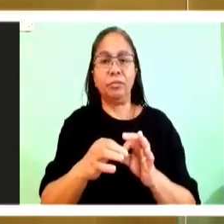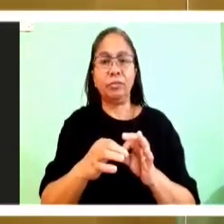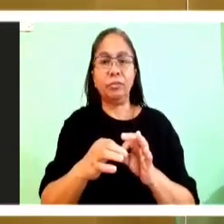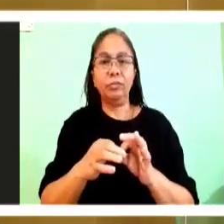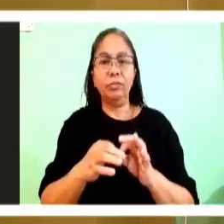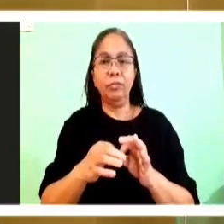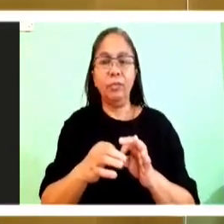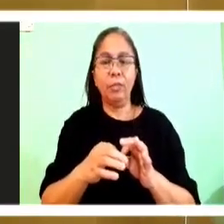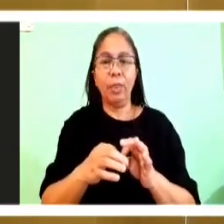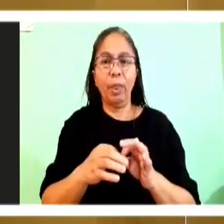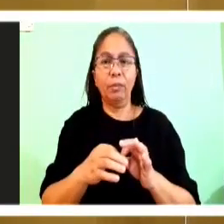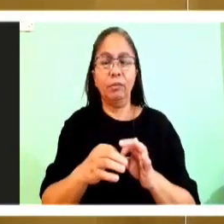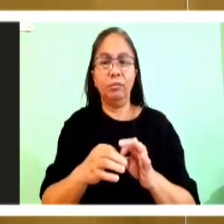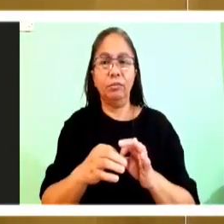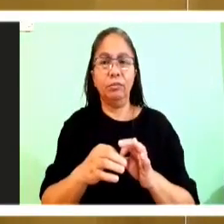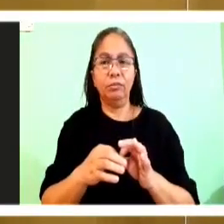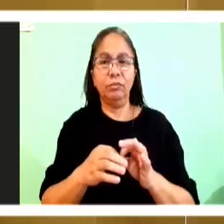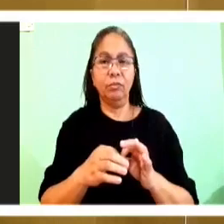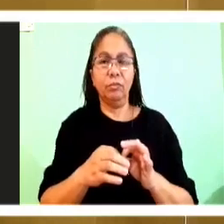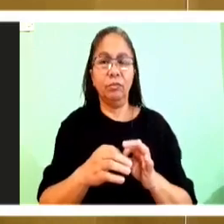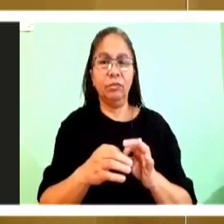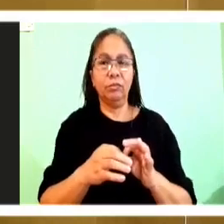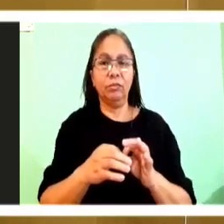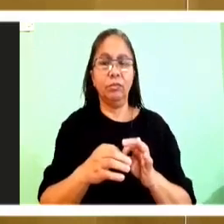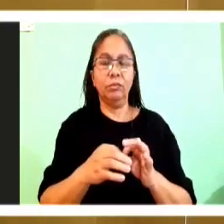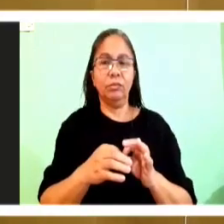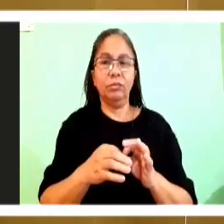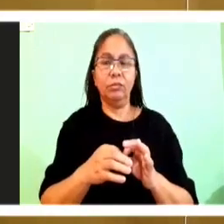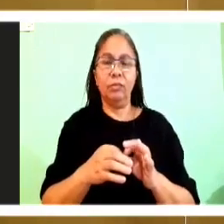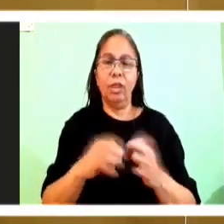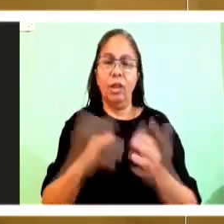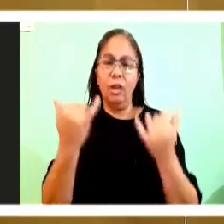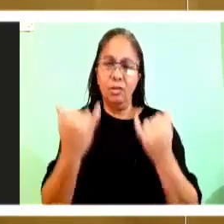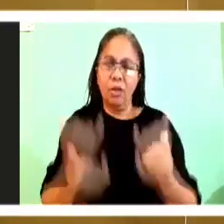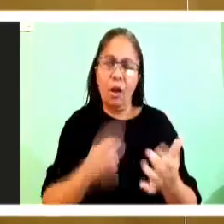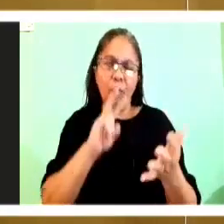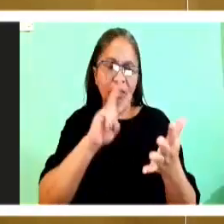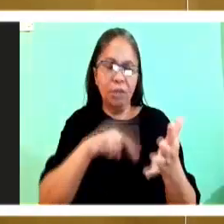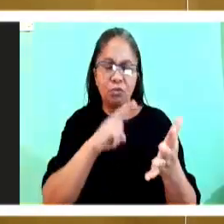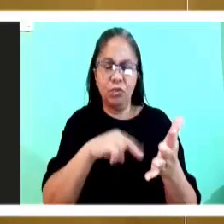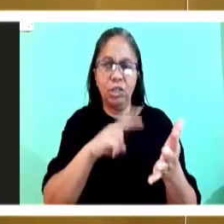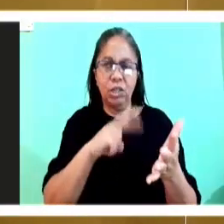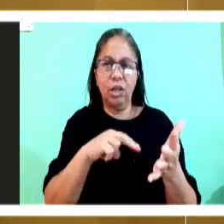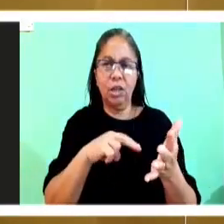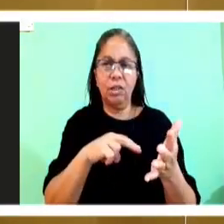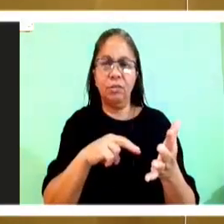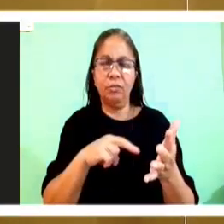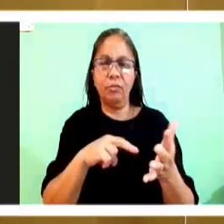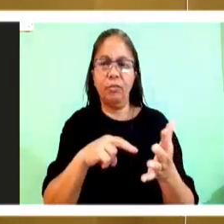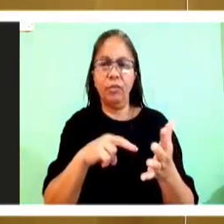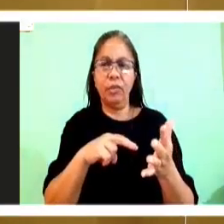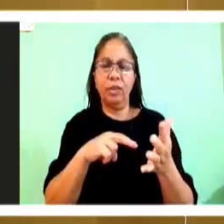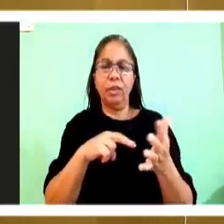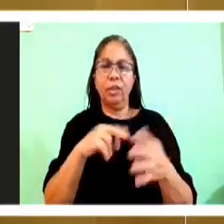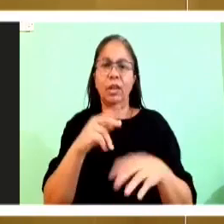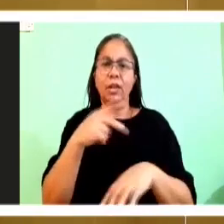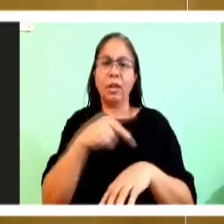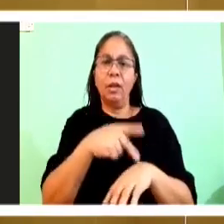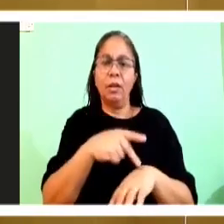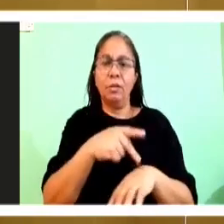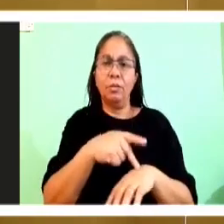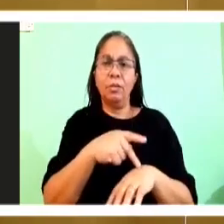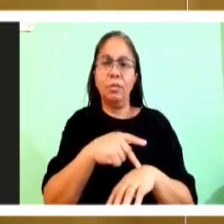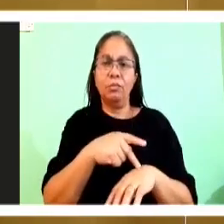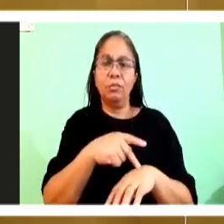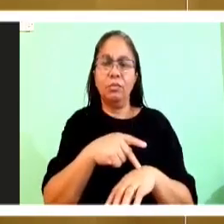And in that now we have the text that we have here where Simon and